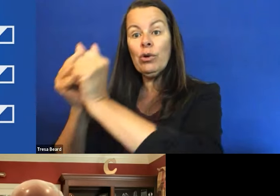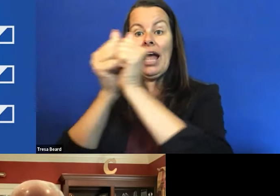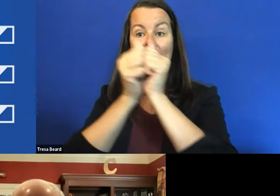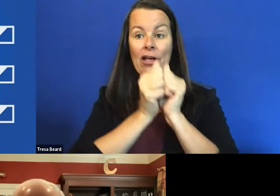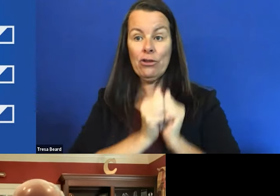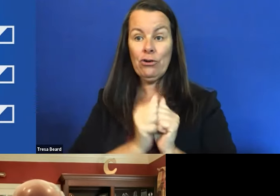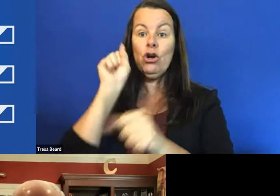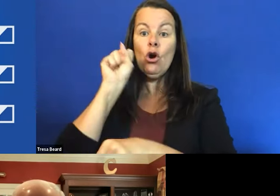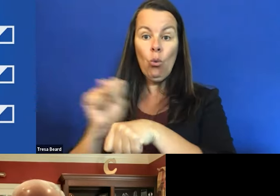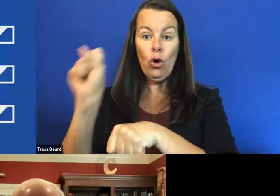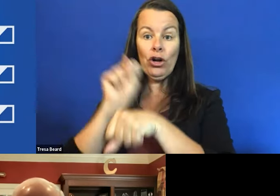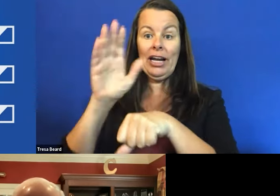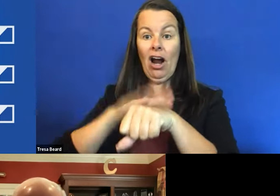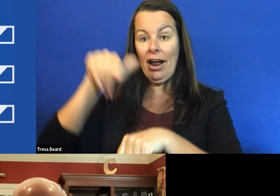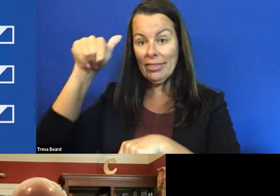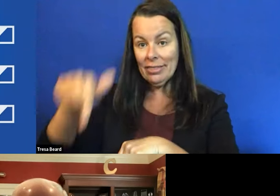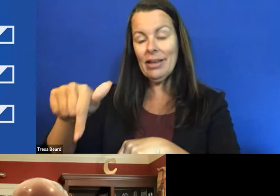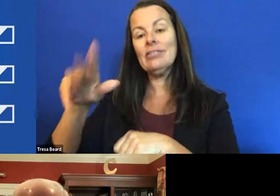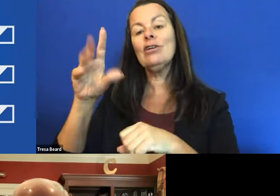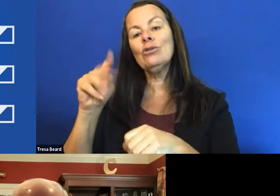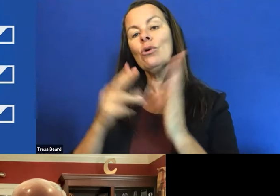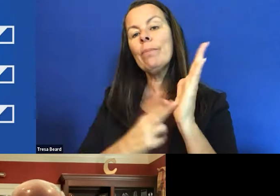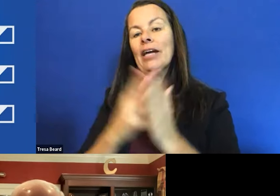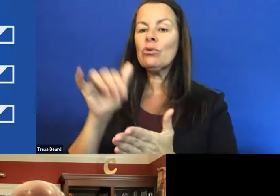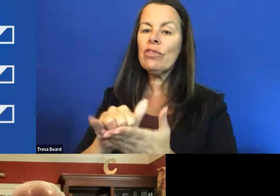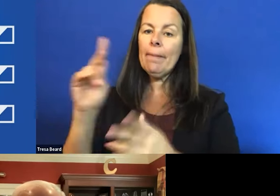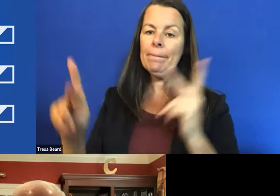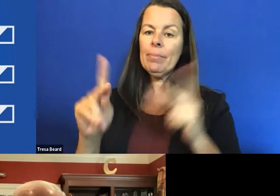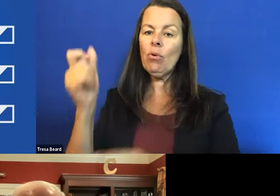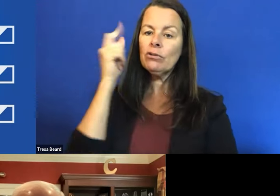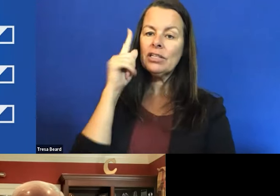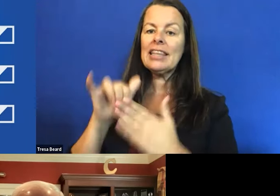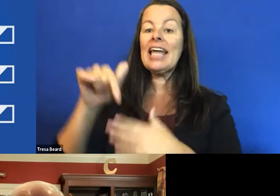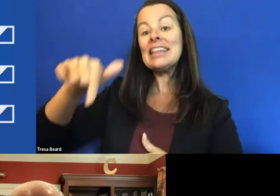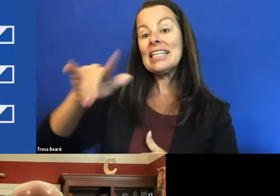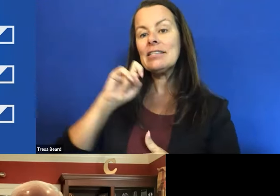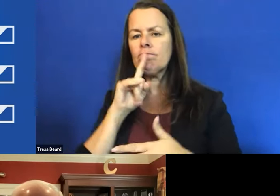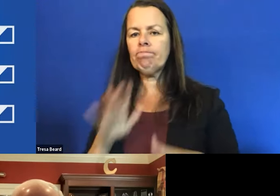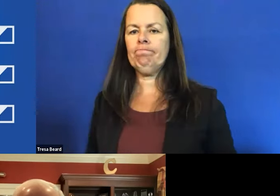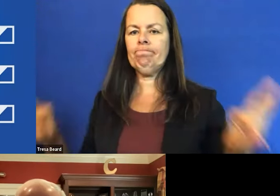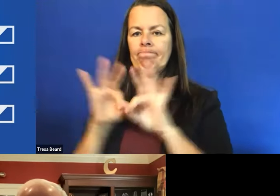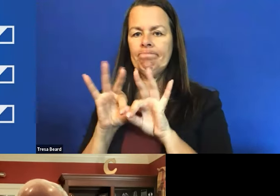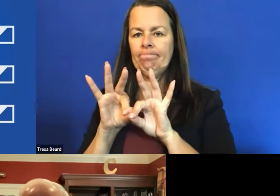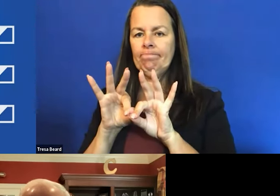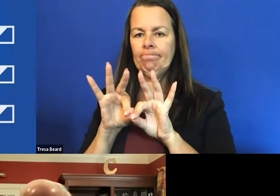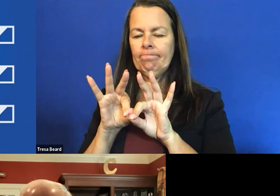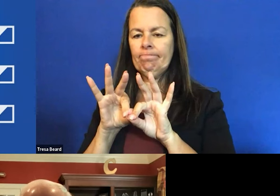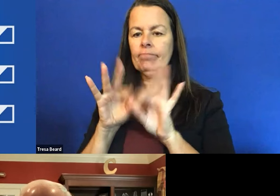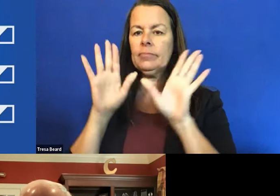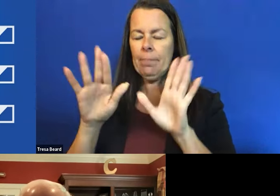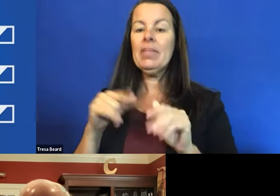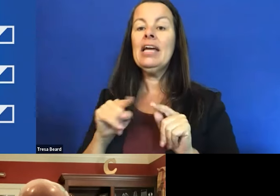working on this to make sure that people understand this is critical. You know, look at during